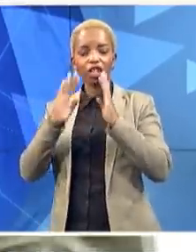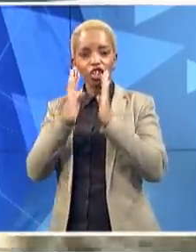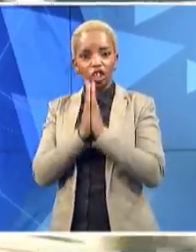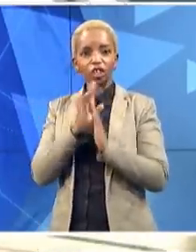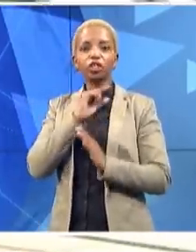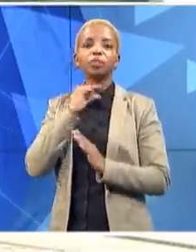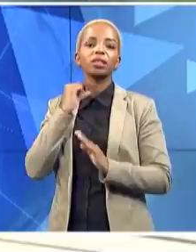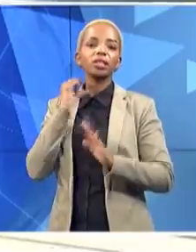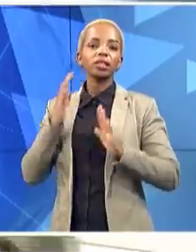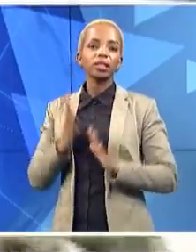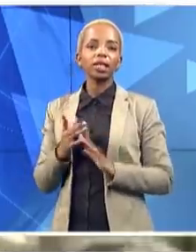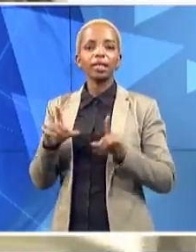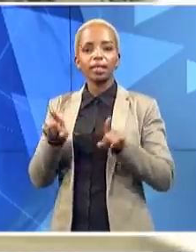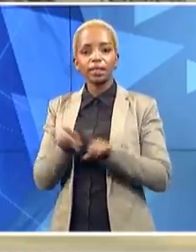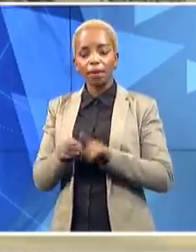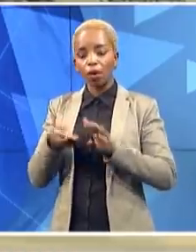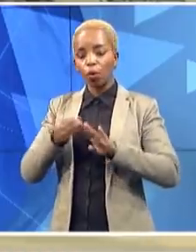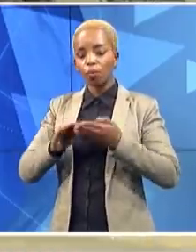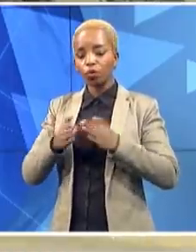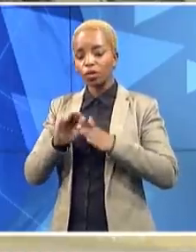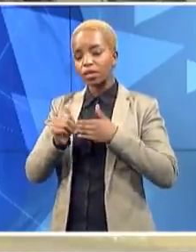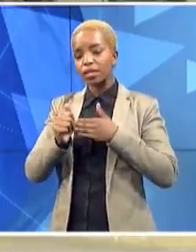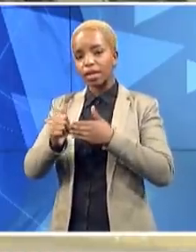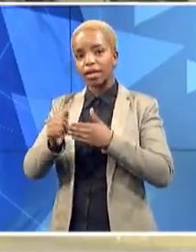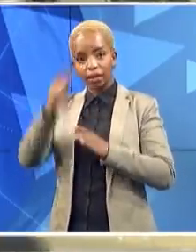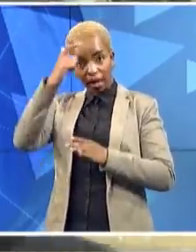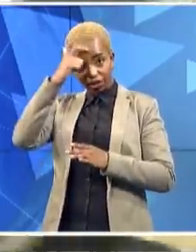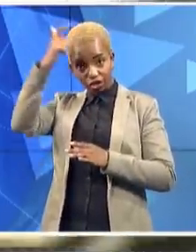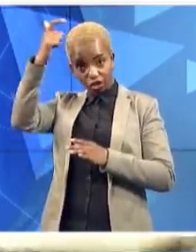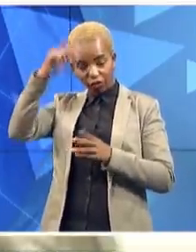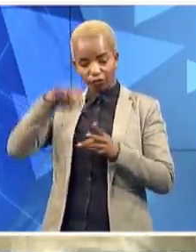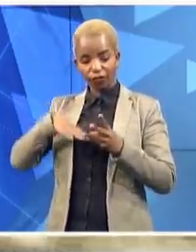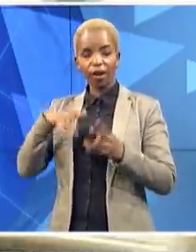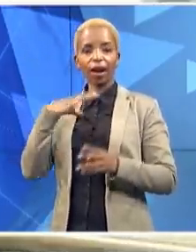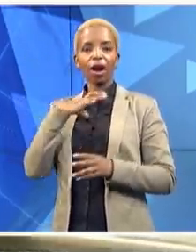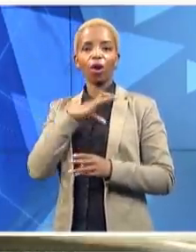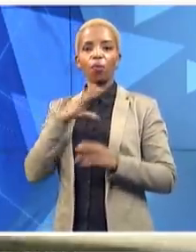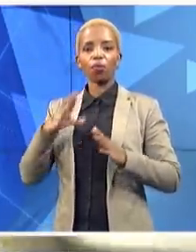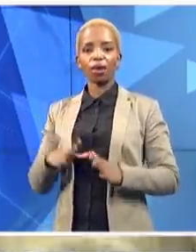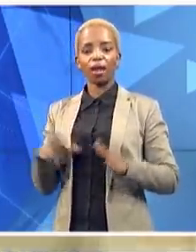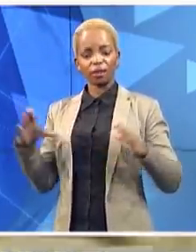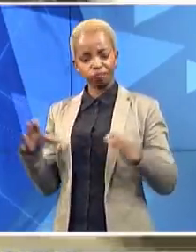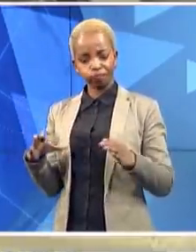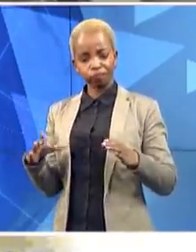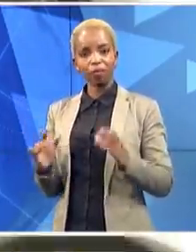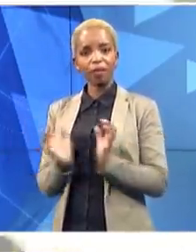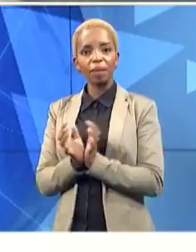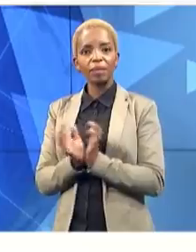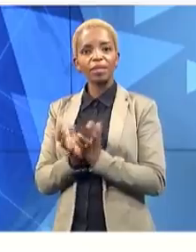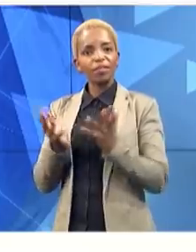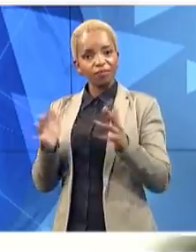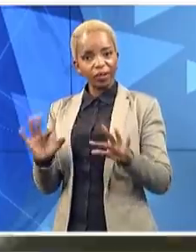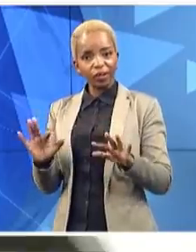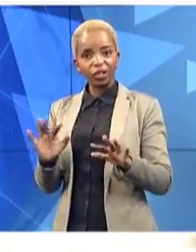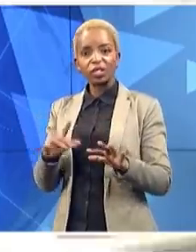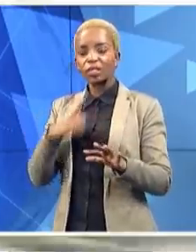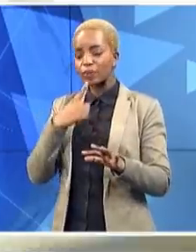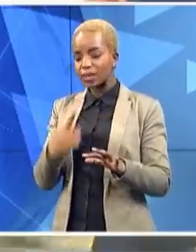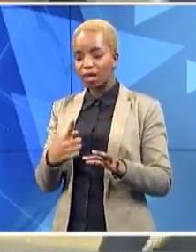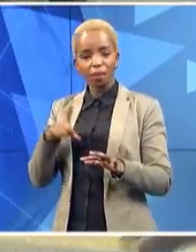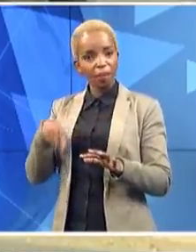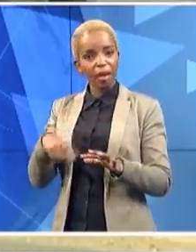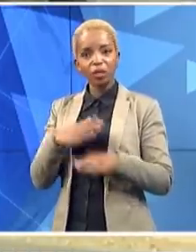the chiefs and the councillors to say, let us work together in ensuring that we spread the correct